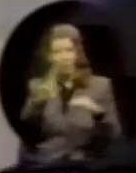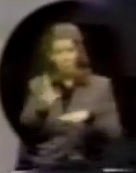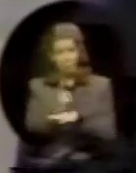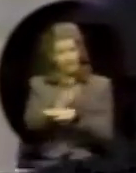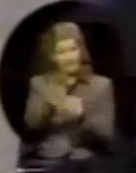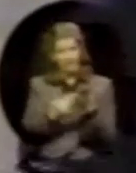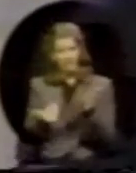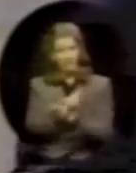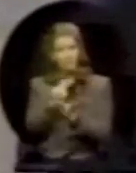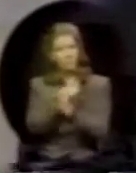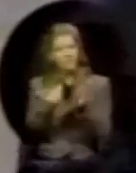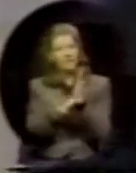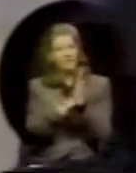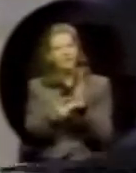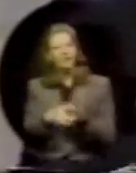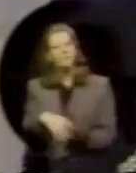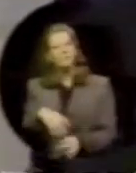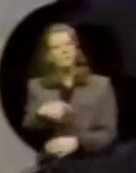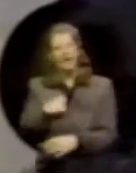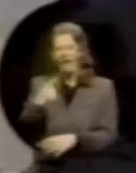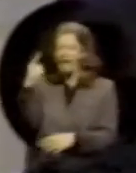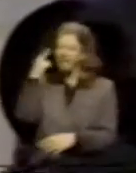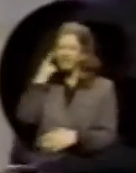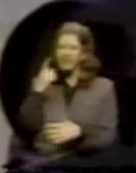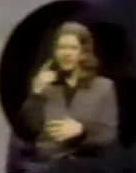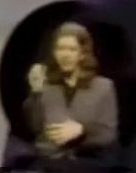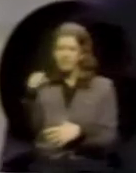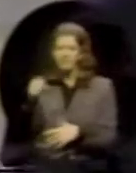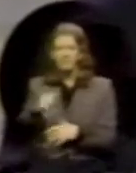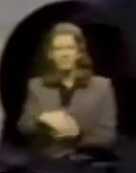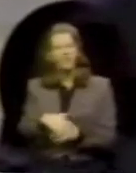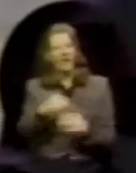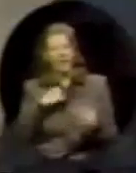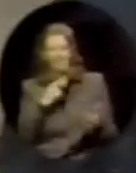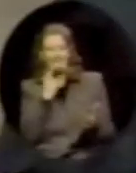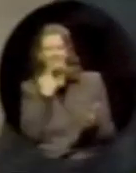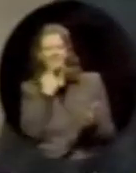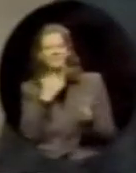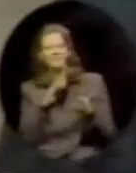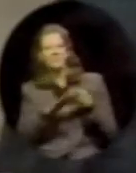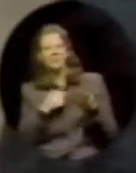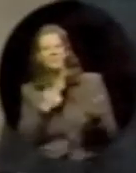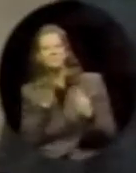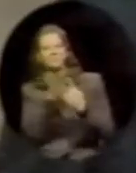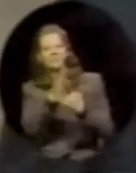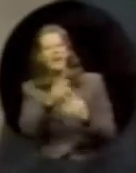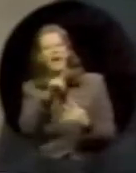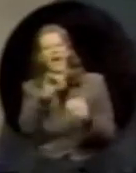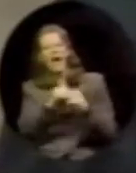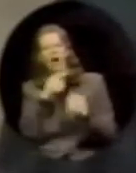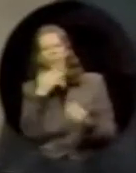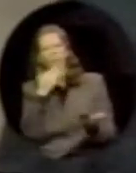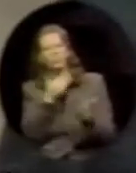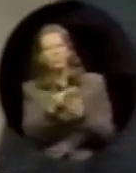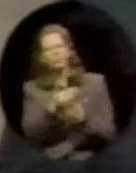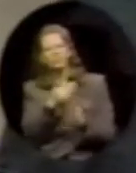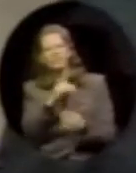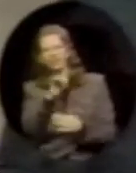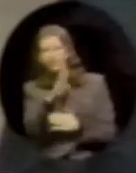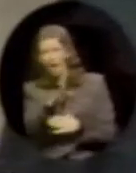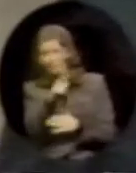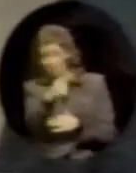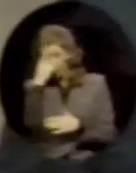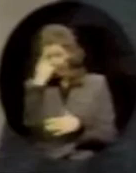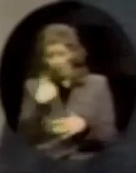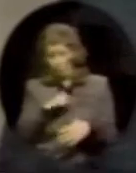new technologies. Do you... I think in some, yes. I was just going to say, how good a job do you think we